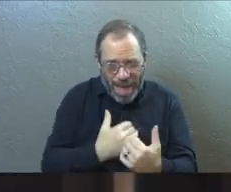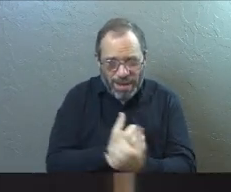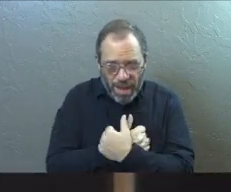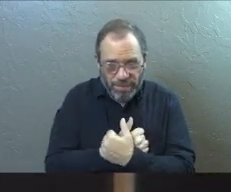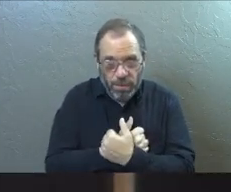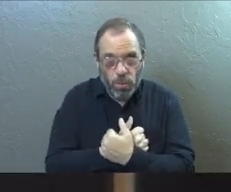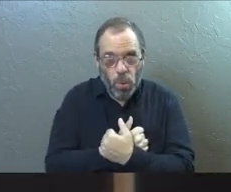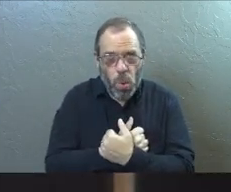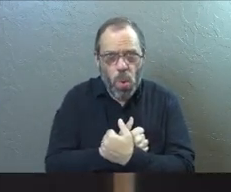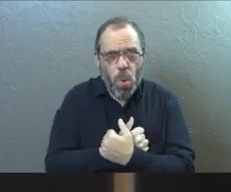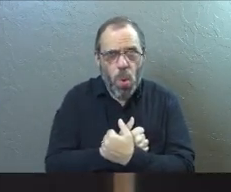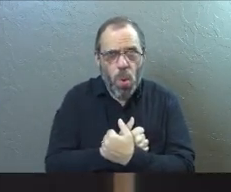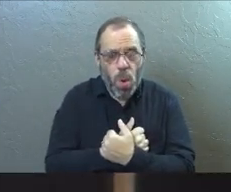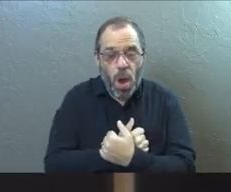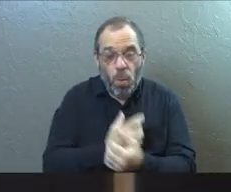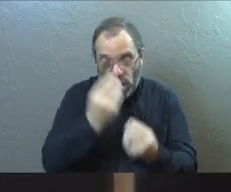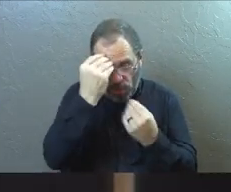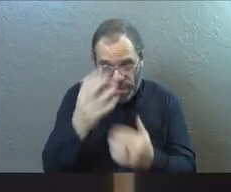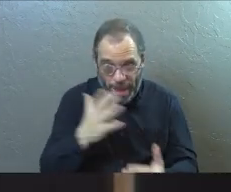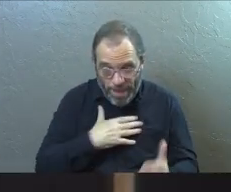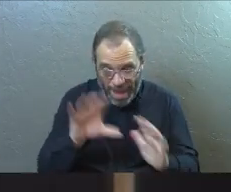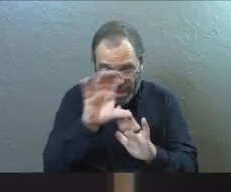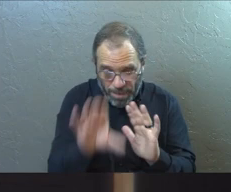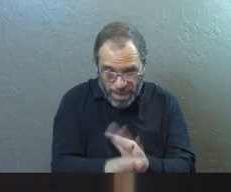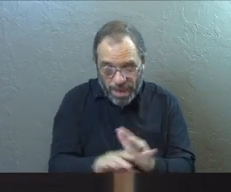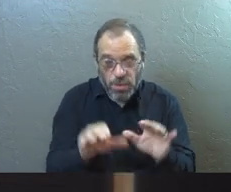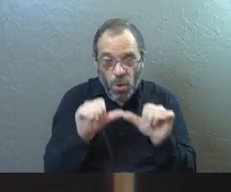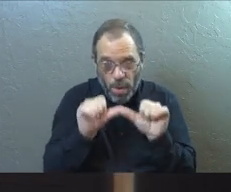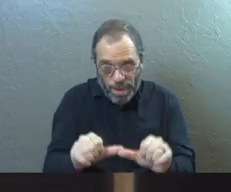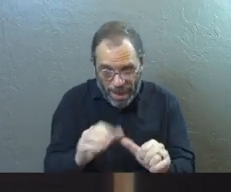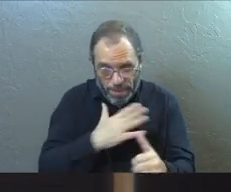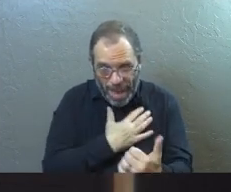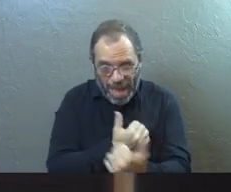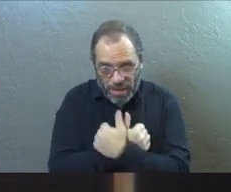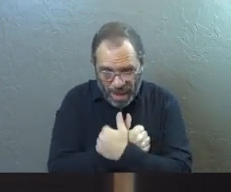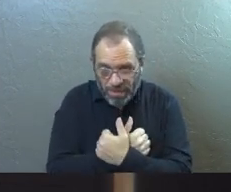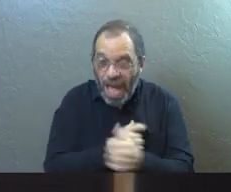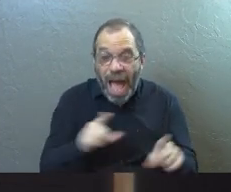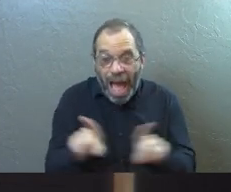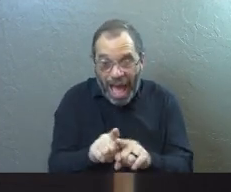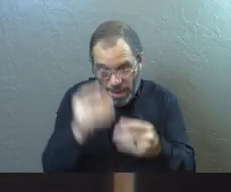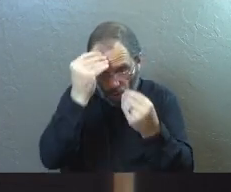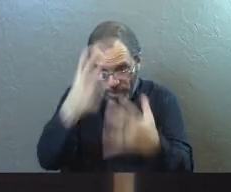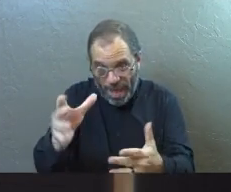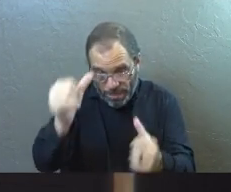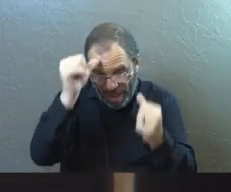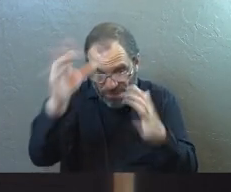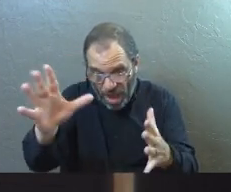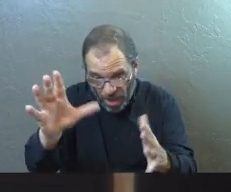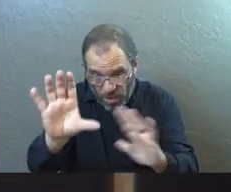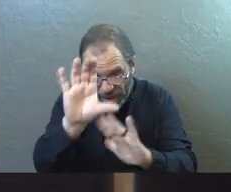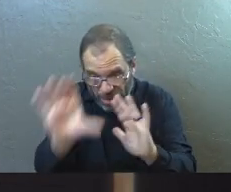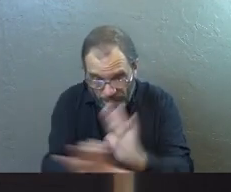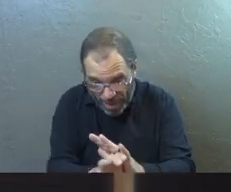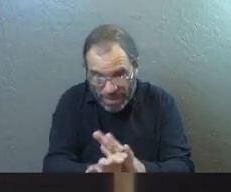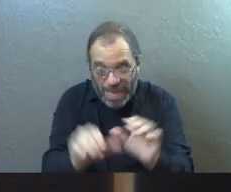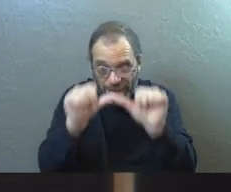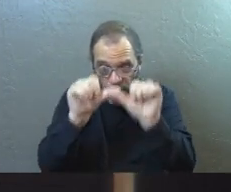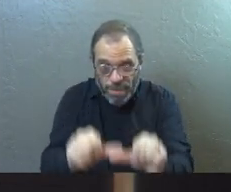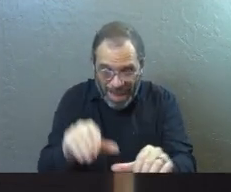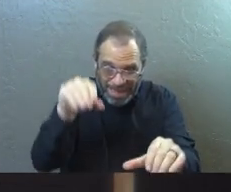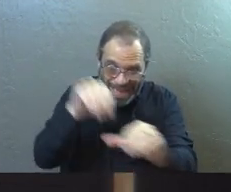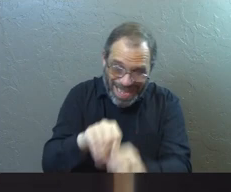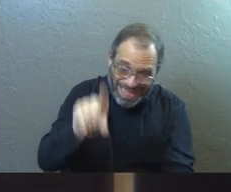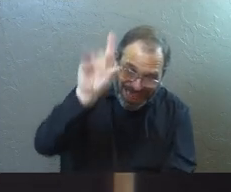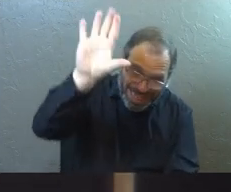big statement. When you obey my commandments, you remain in my love, Jesus said. Just as I obey my Father's commandments and I remain